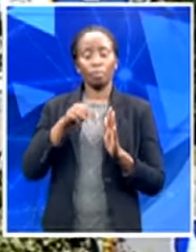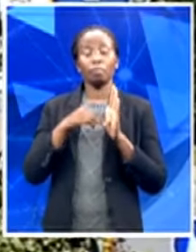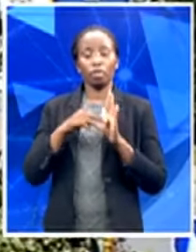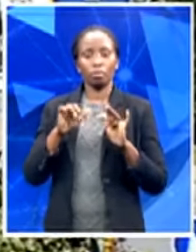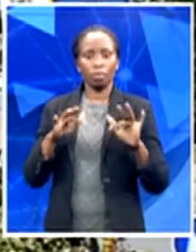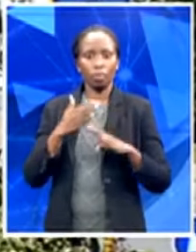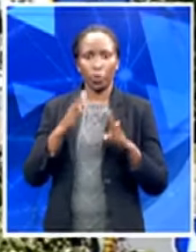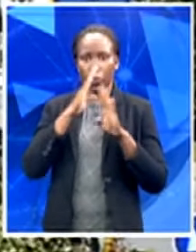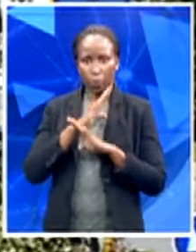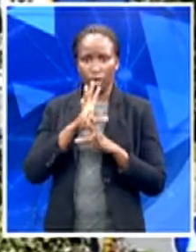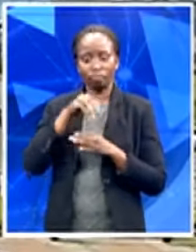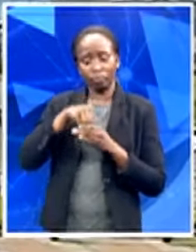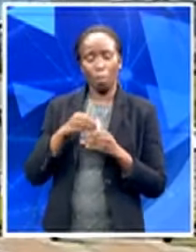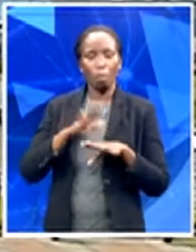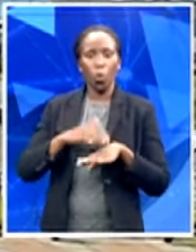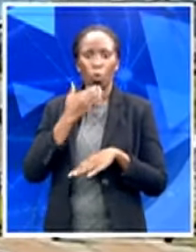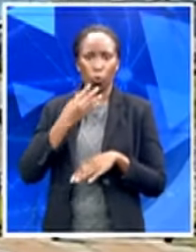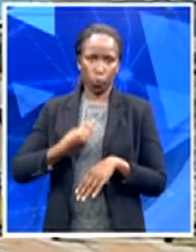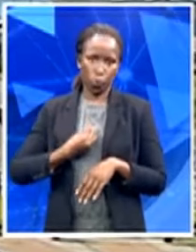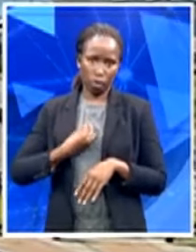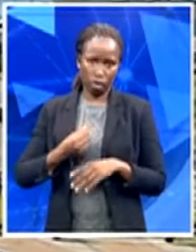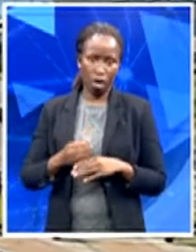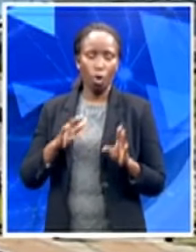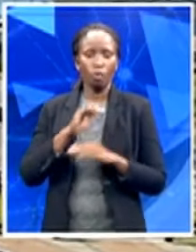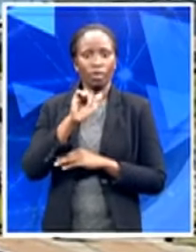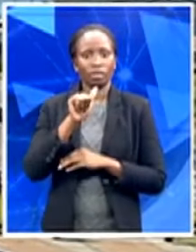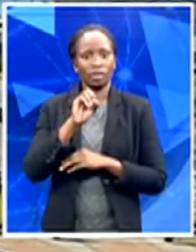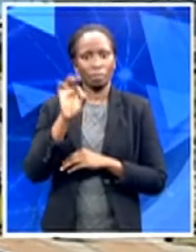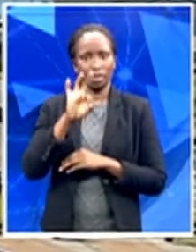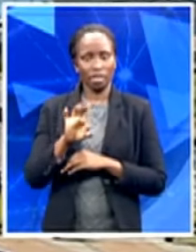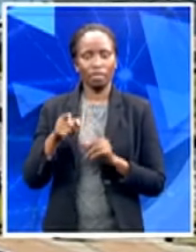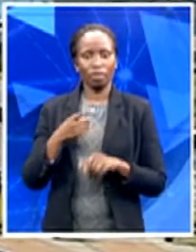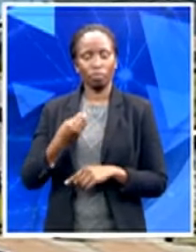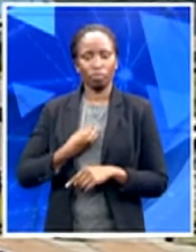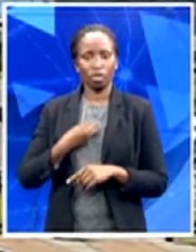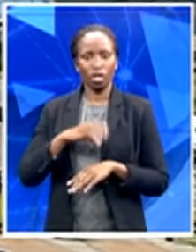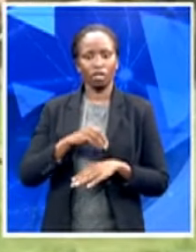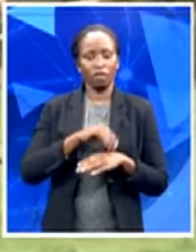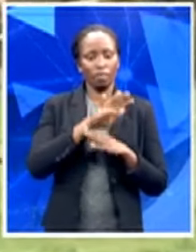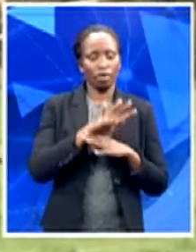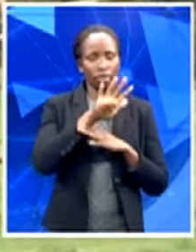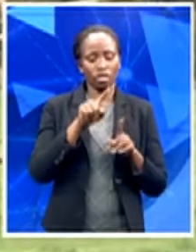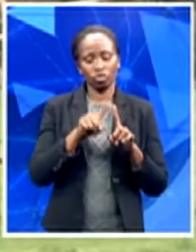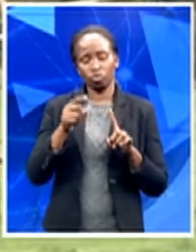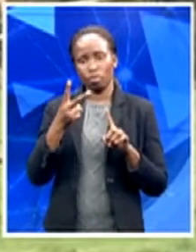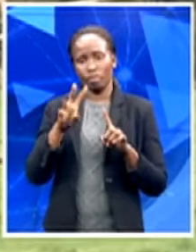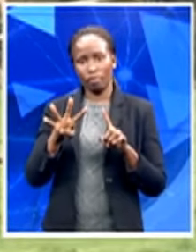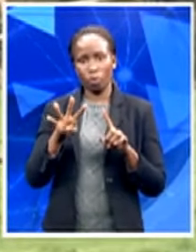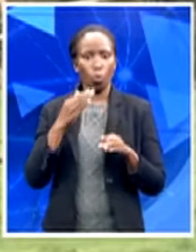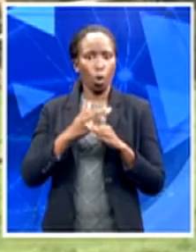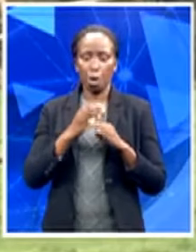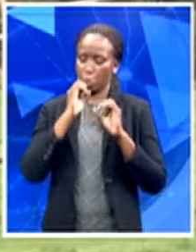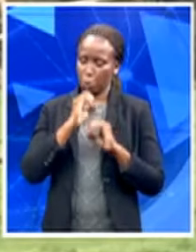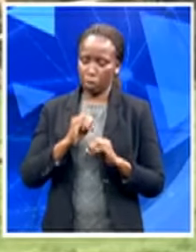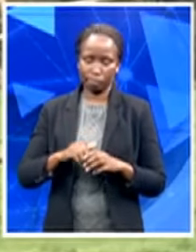More than 60% of young people aged between 15 and 24 does not have work. Here in Cookhouse,